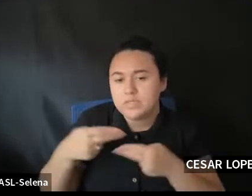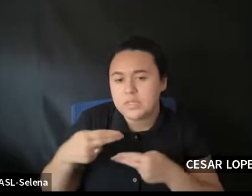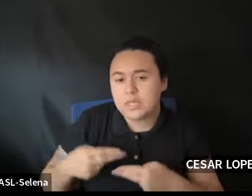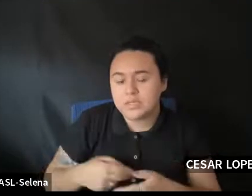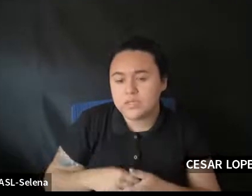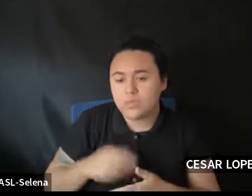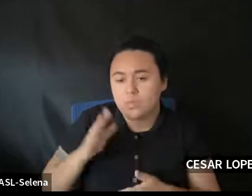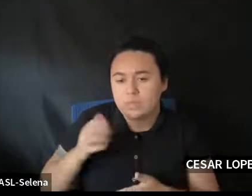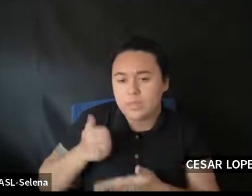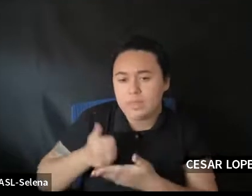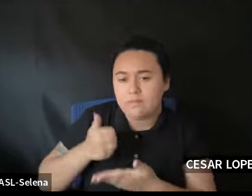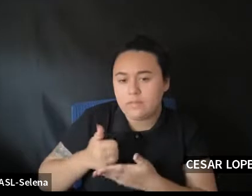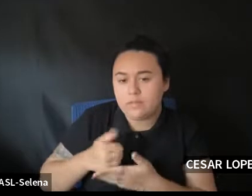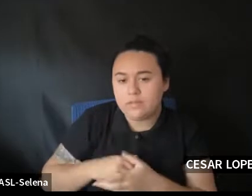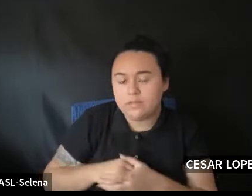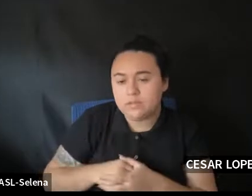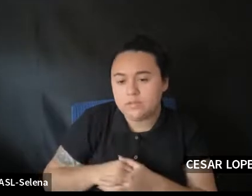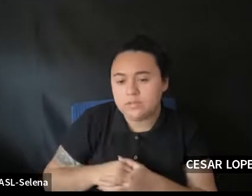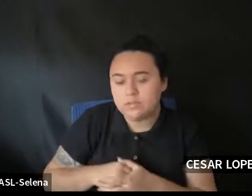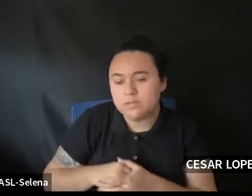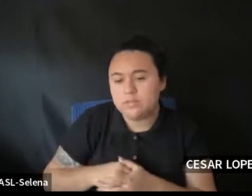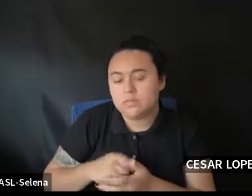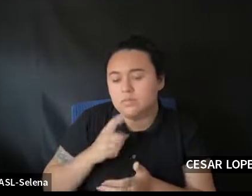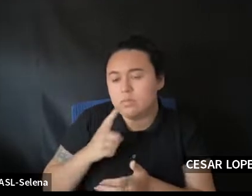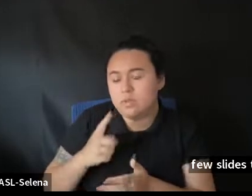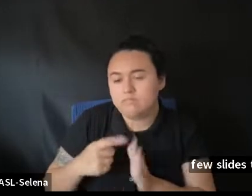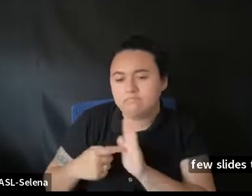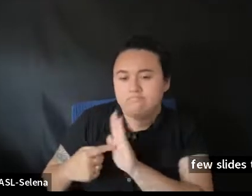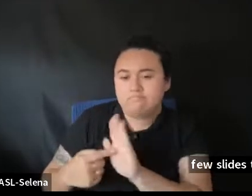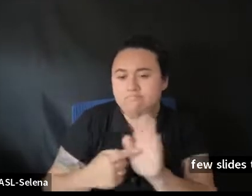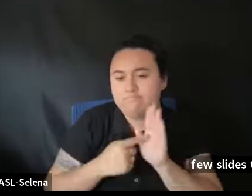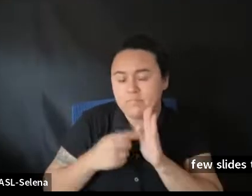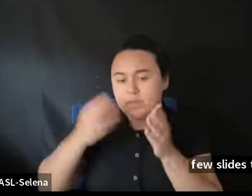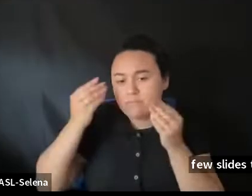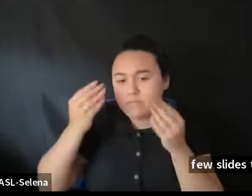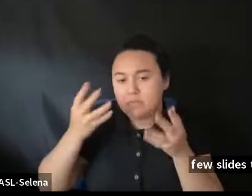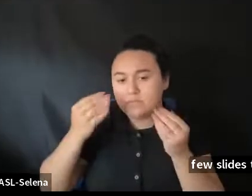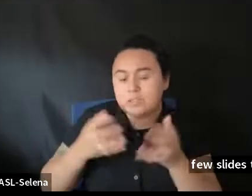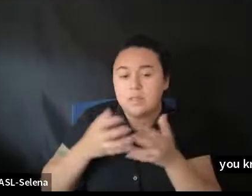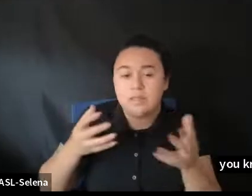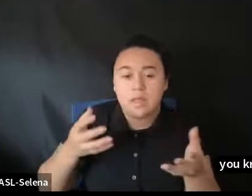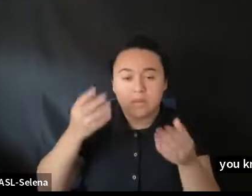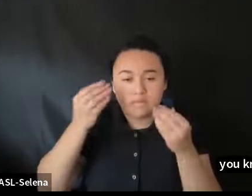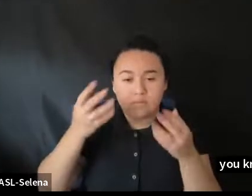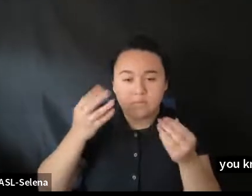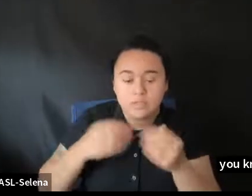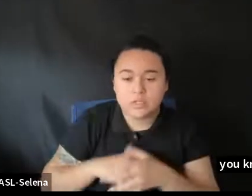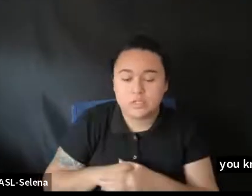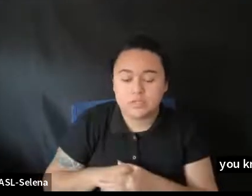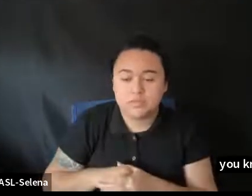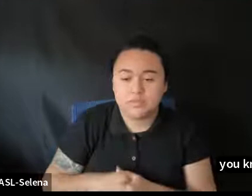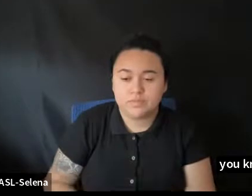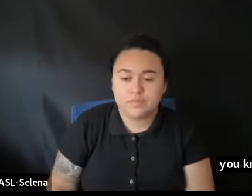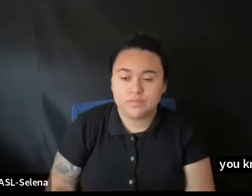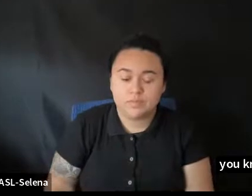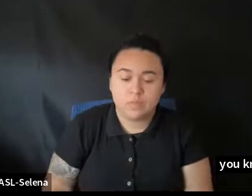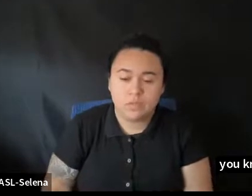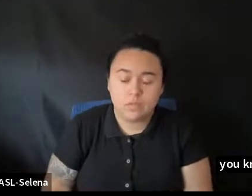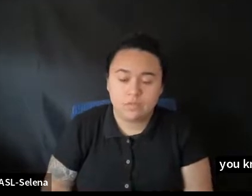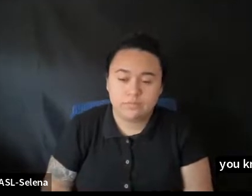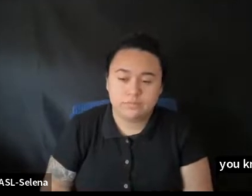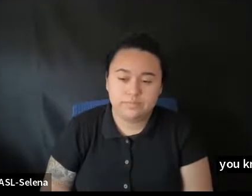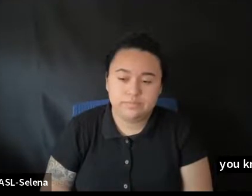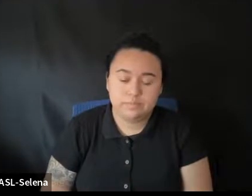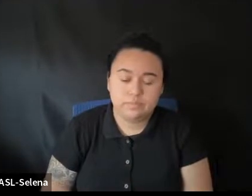helpful. In just. You know. Conveying the information. Uh. It's. It's a lot of information. But. Uh.